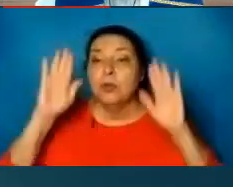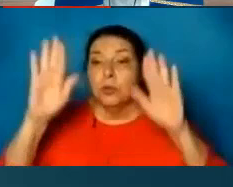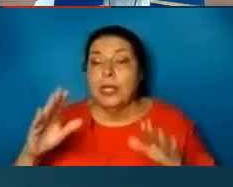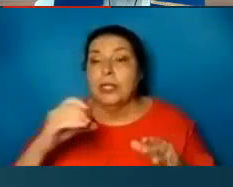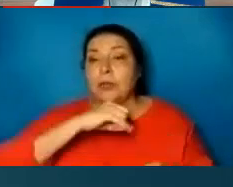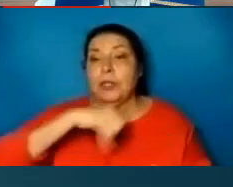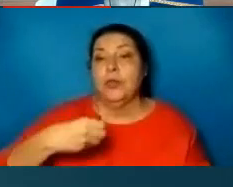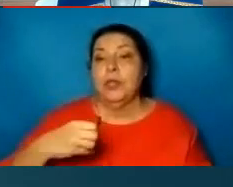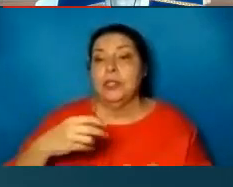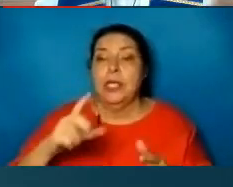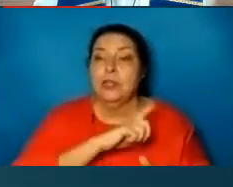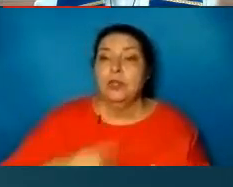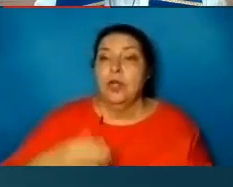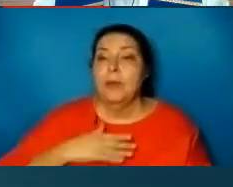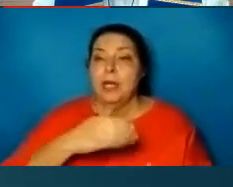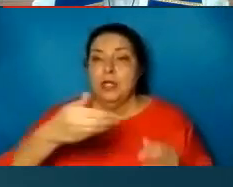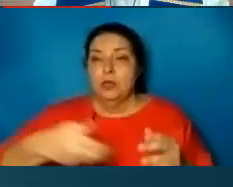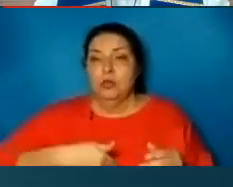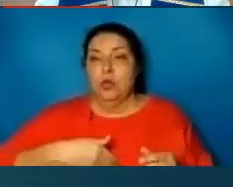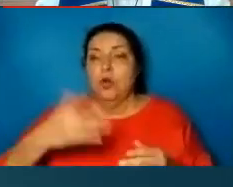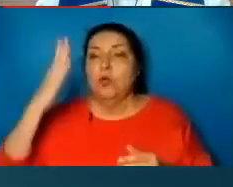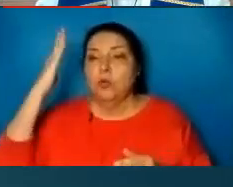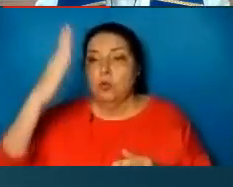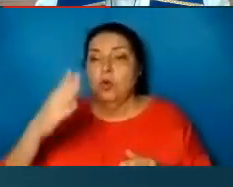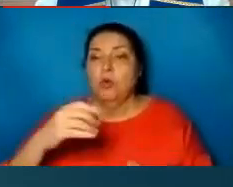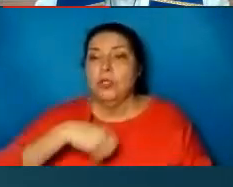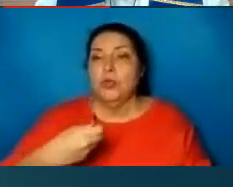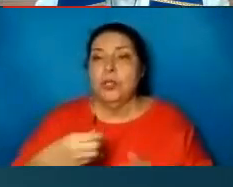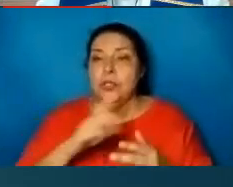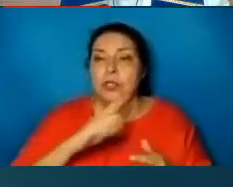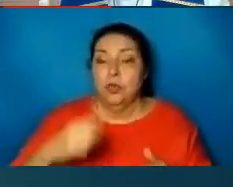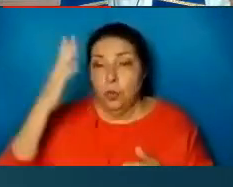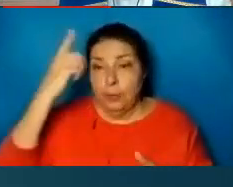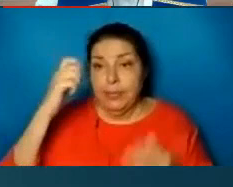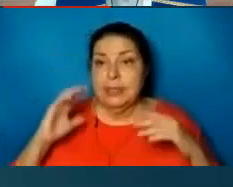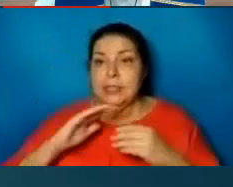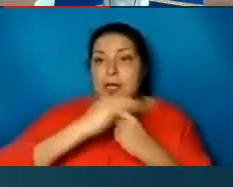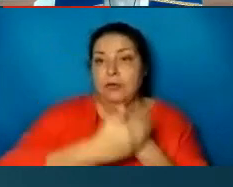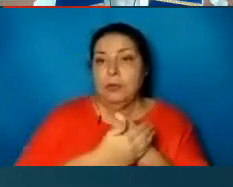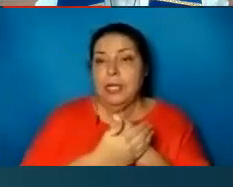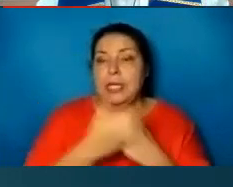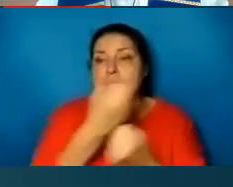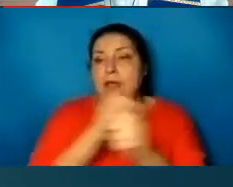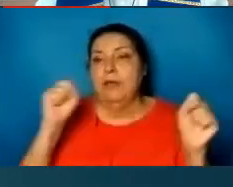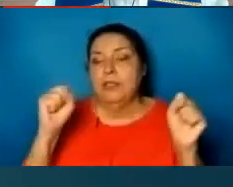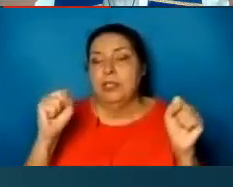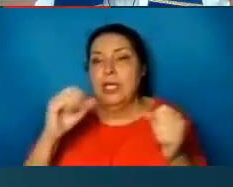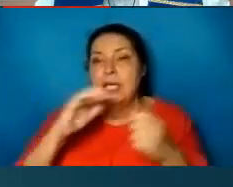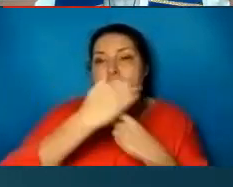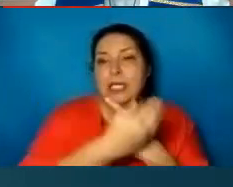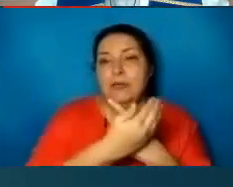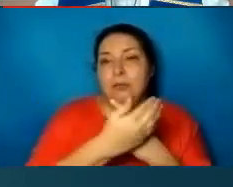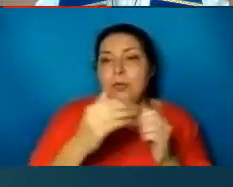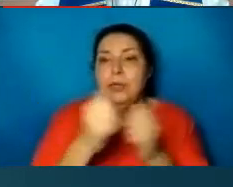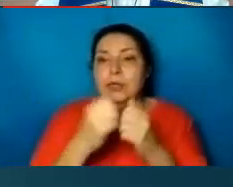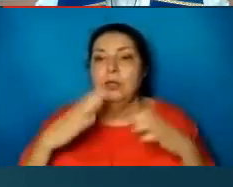shall exult in my God for he has clothed me with the garments of salvation. He has covered me with the robes of righteousness.